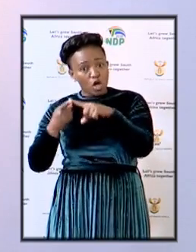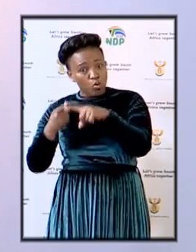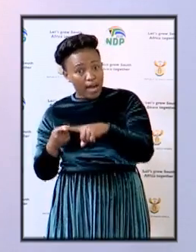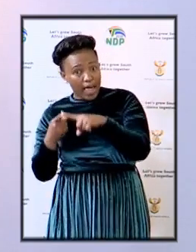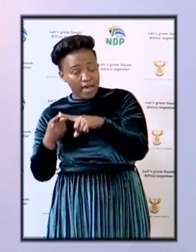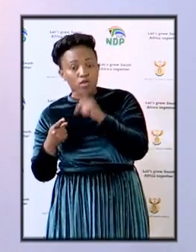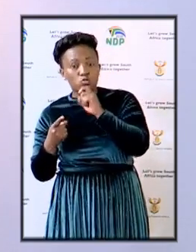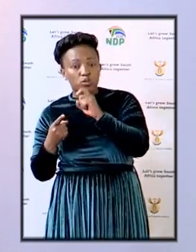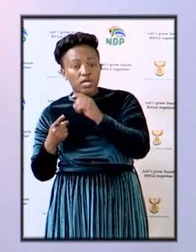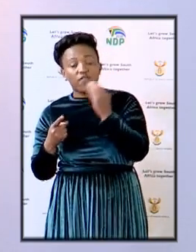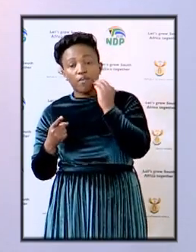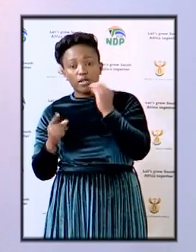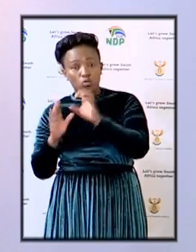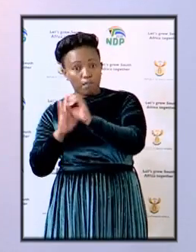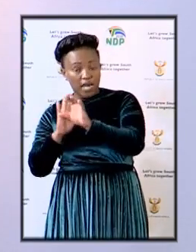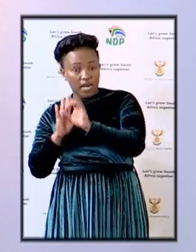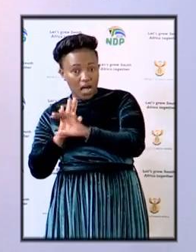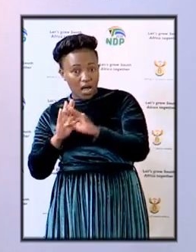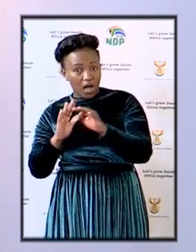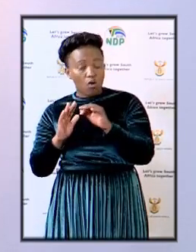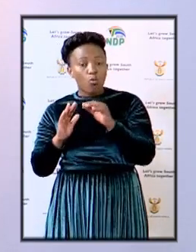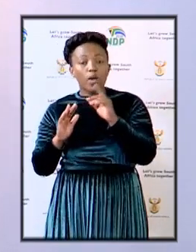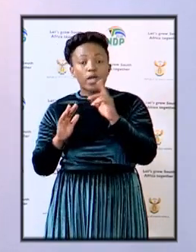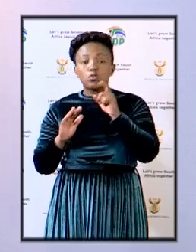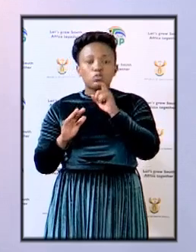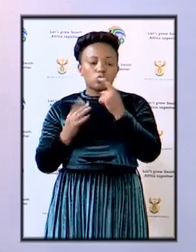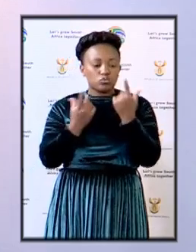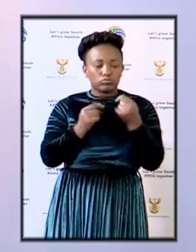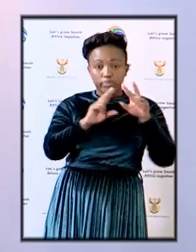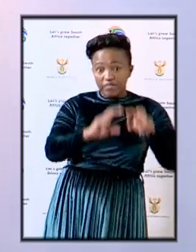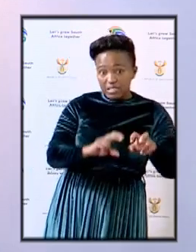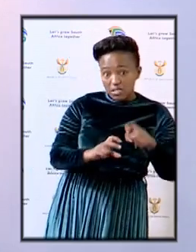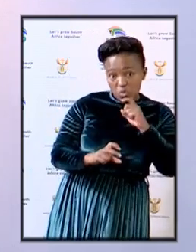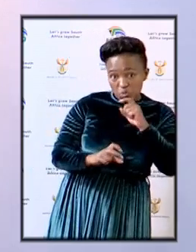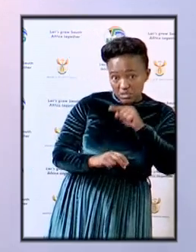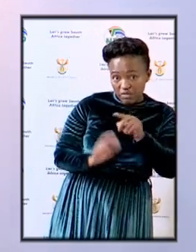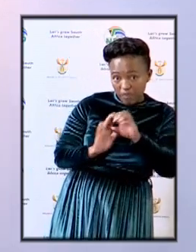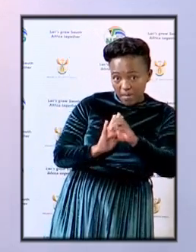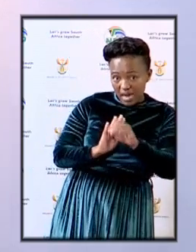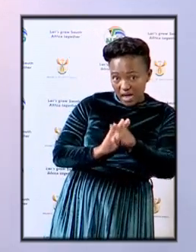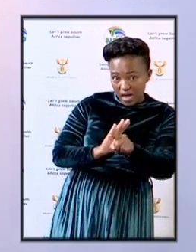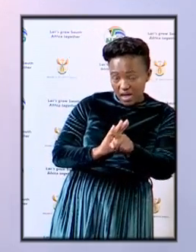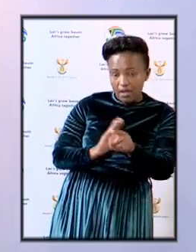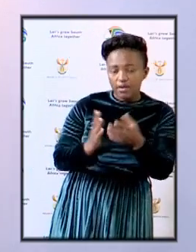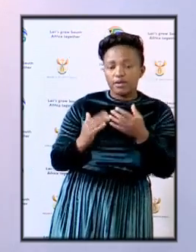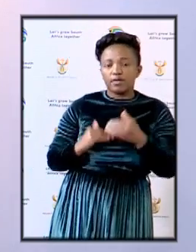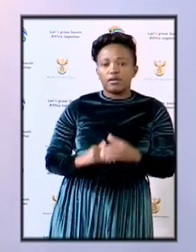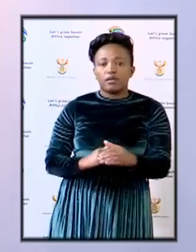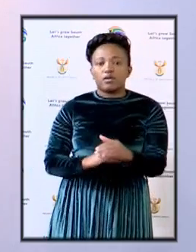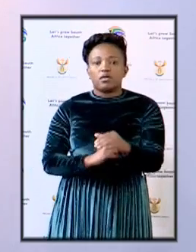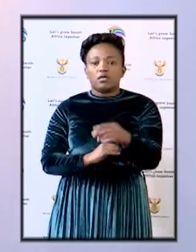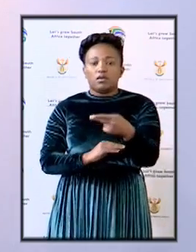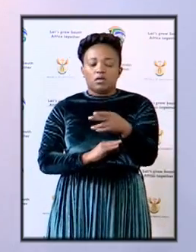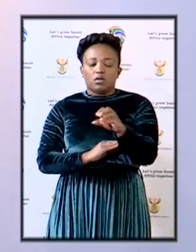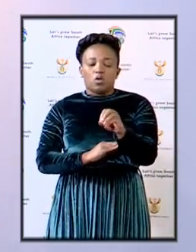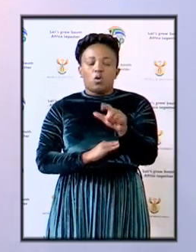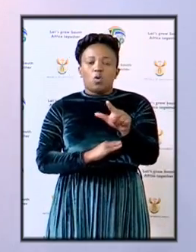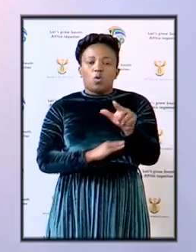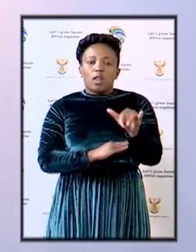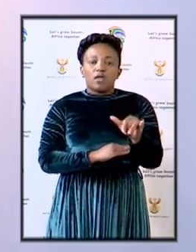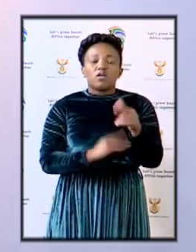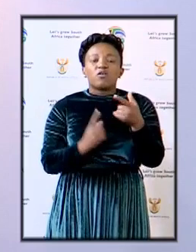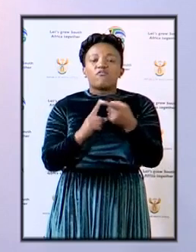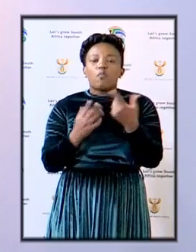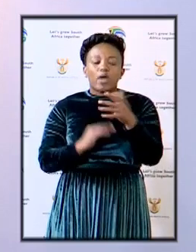or using that information in the investigations the next one is from Paul Van Wake from